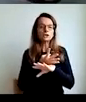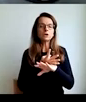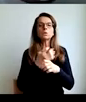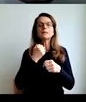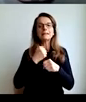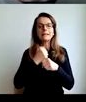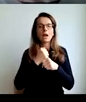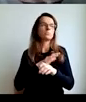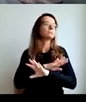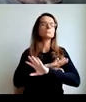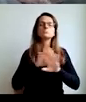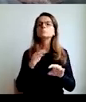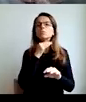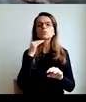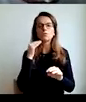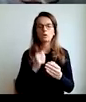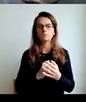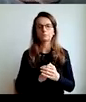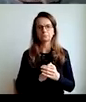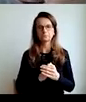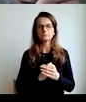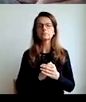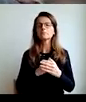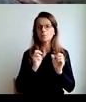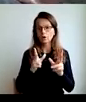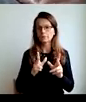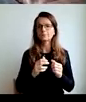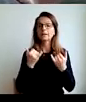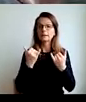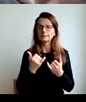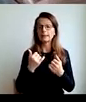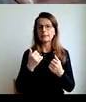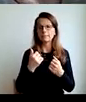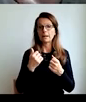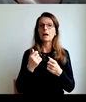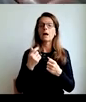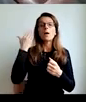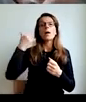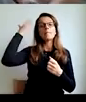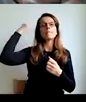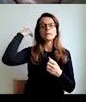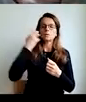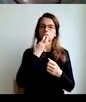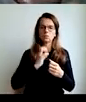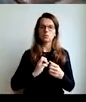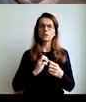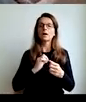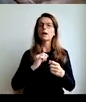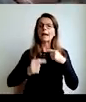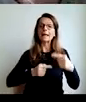work, and my conclusion is four hours of work is enough, going to ancient